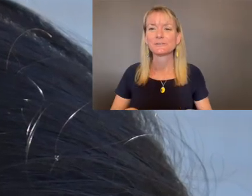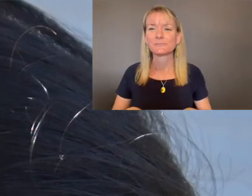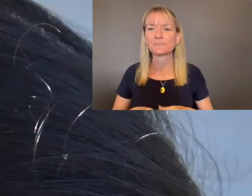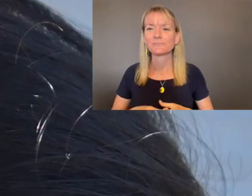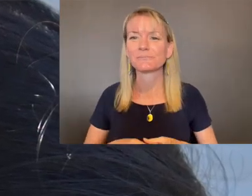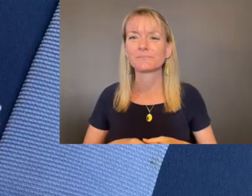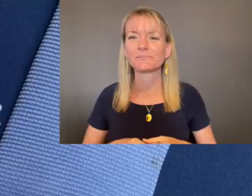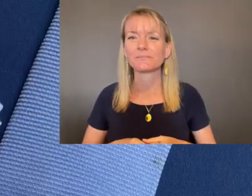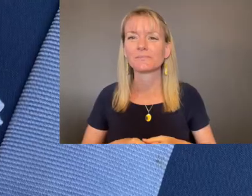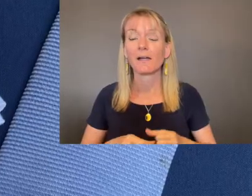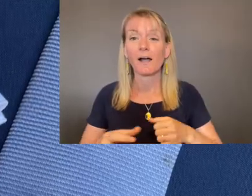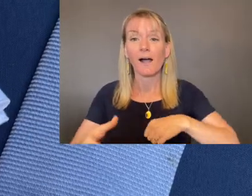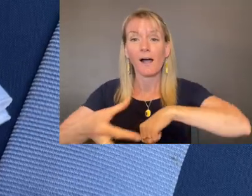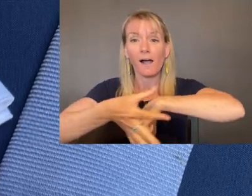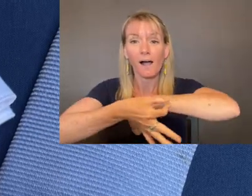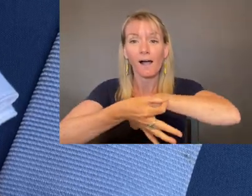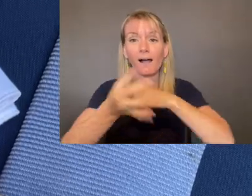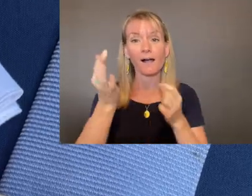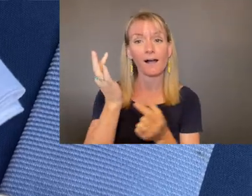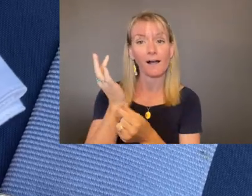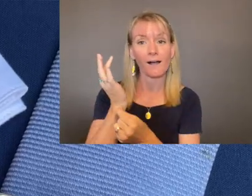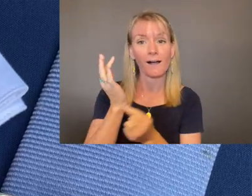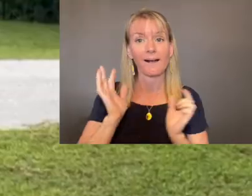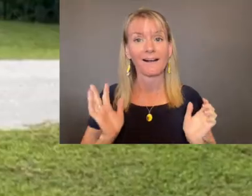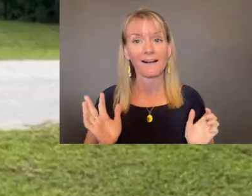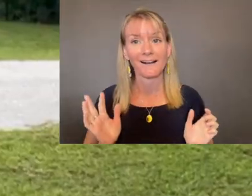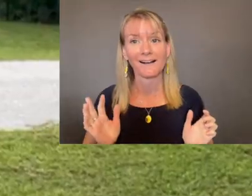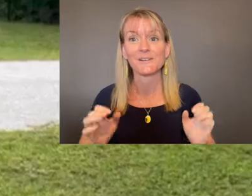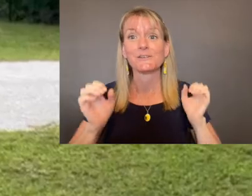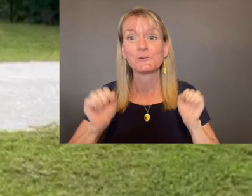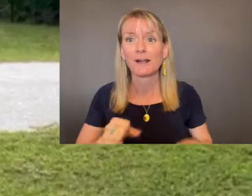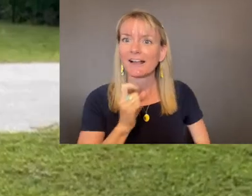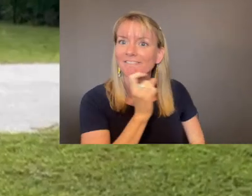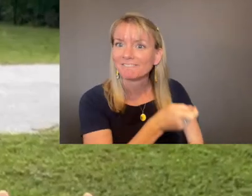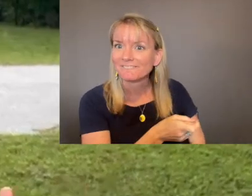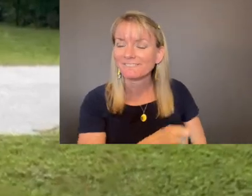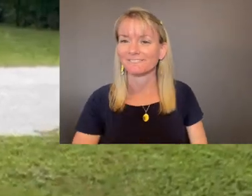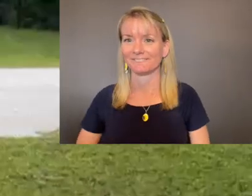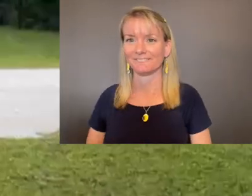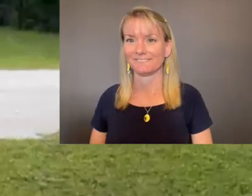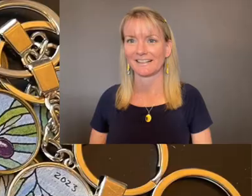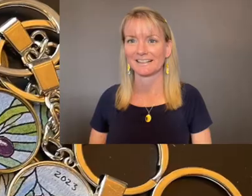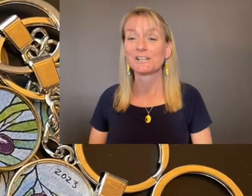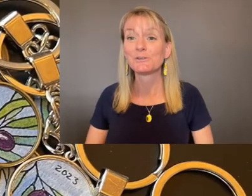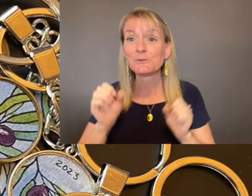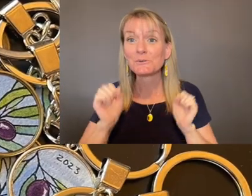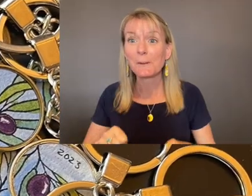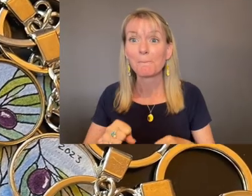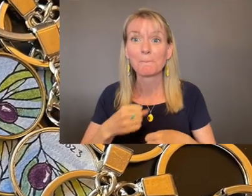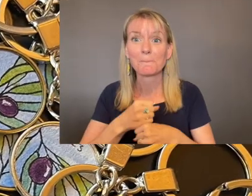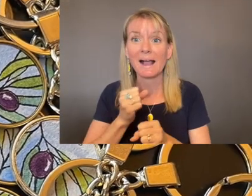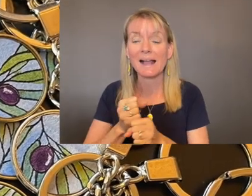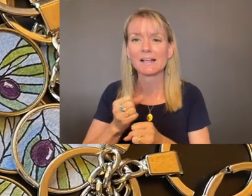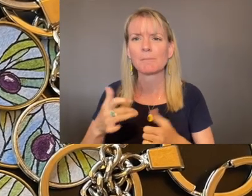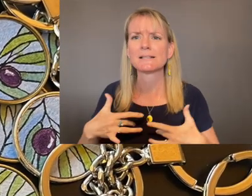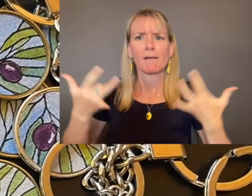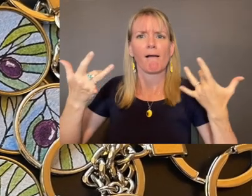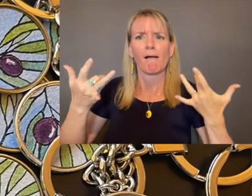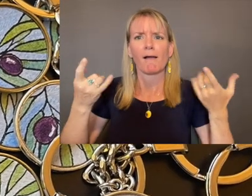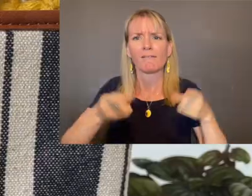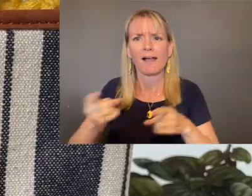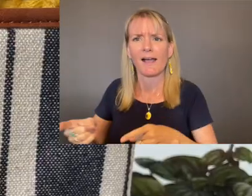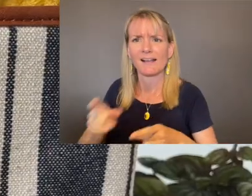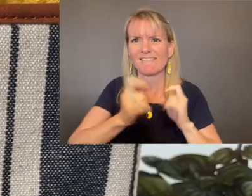You can accessorize with them. You can gift them. You could make them as a souvenir